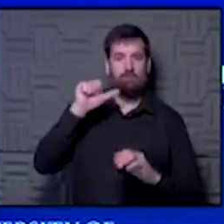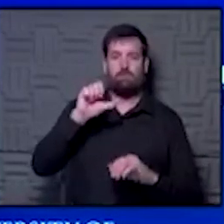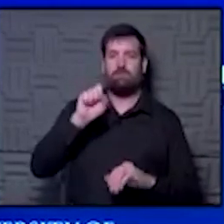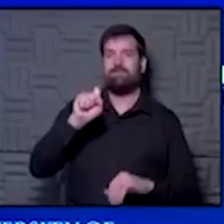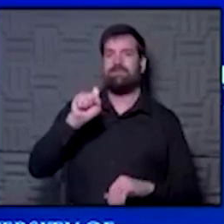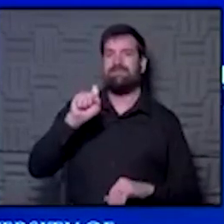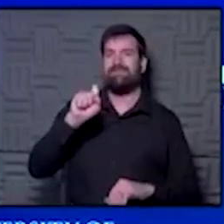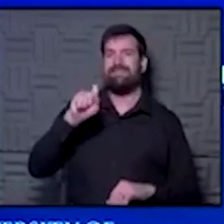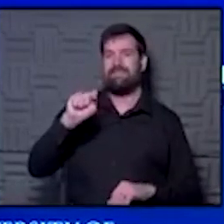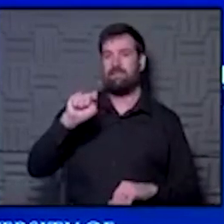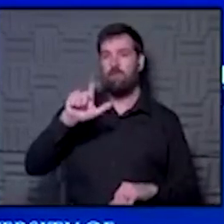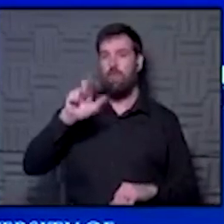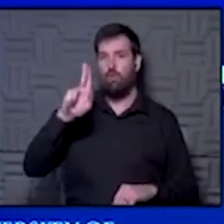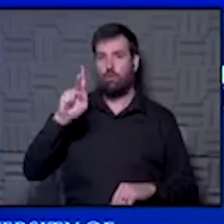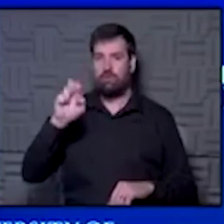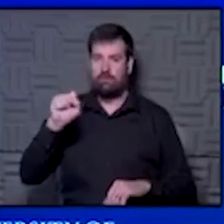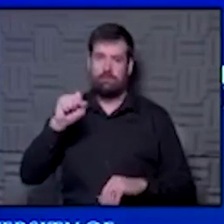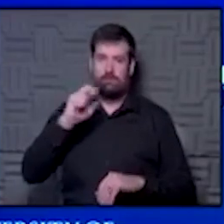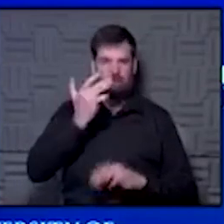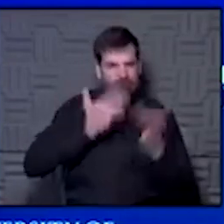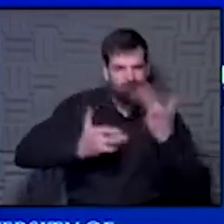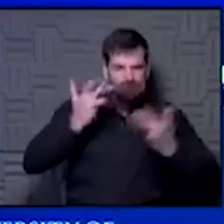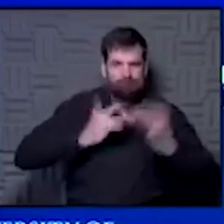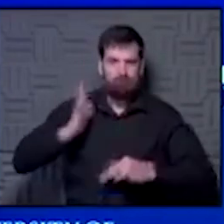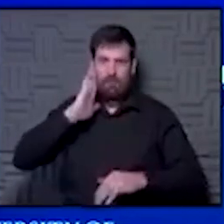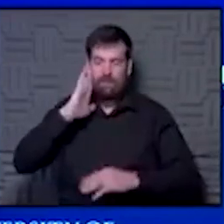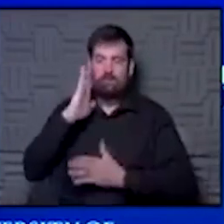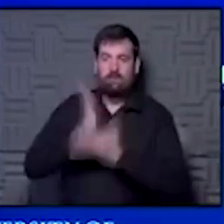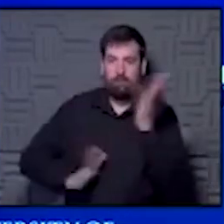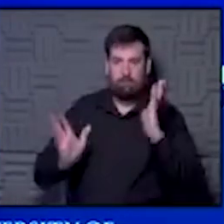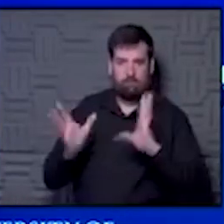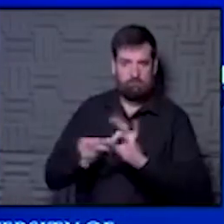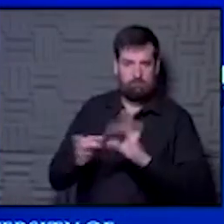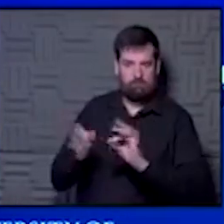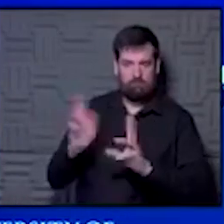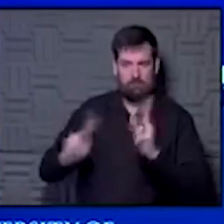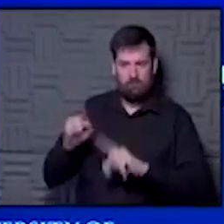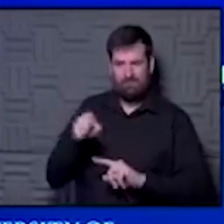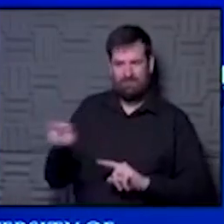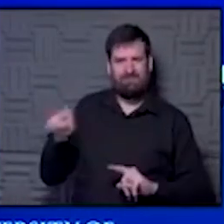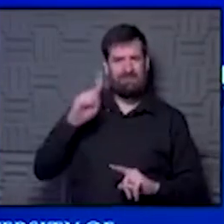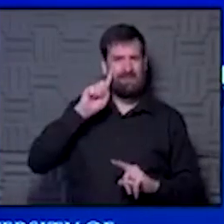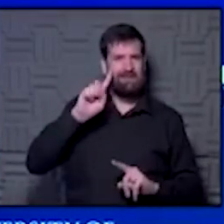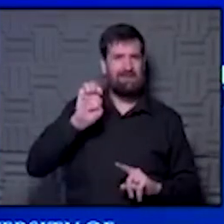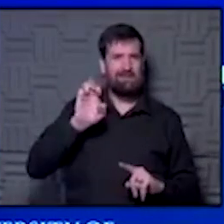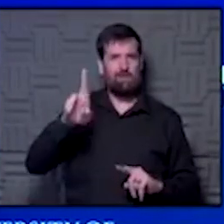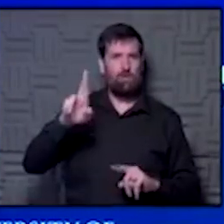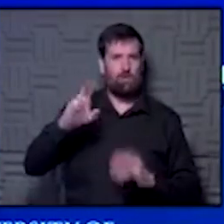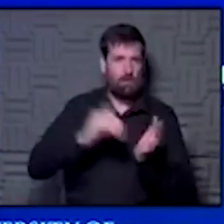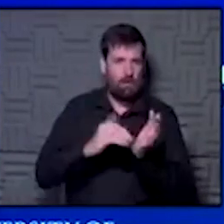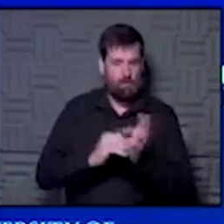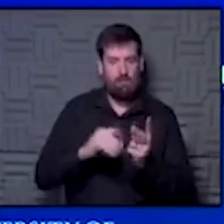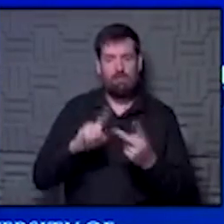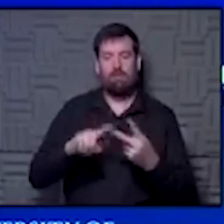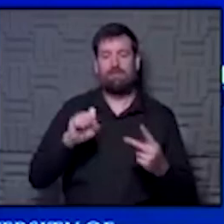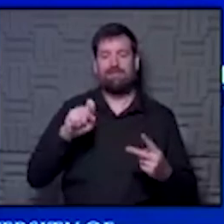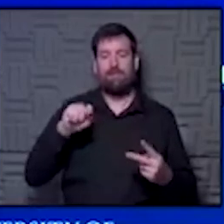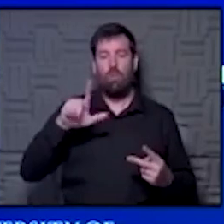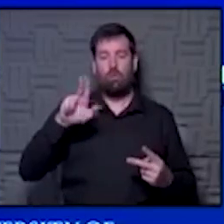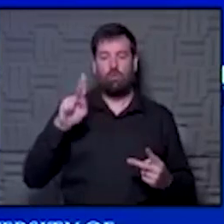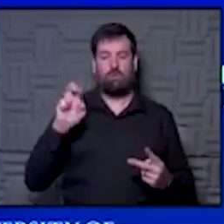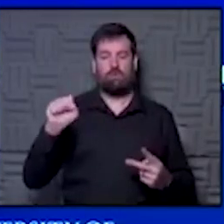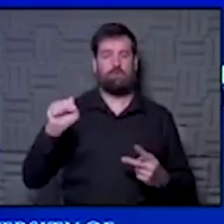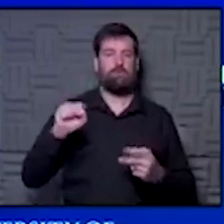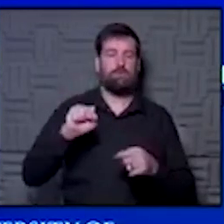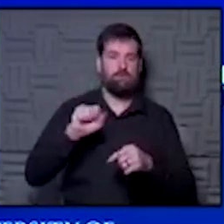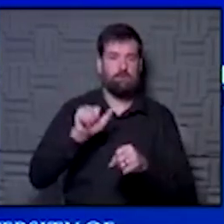Health System having a shortage of beds. It was quoting some of the folks who are one of the persons who's I think is an ER doctor and also part of the St. Luke's pandemic advisory